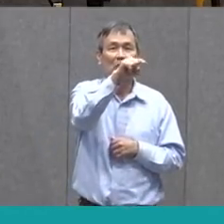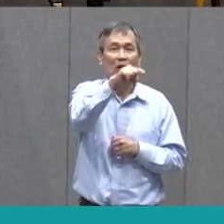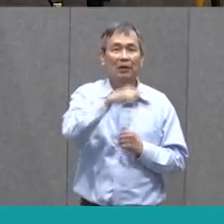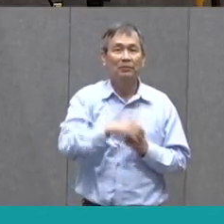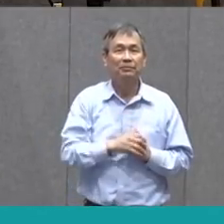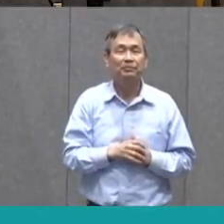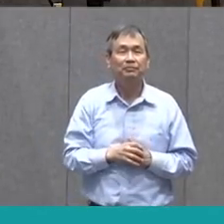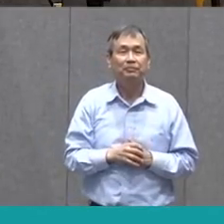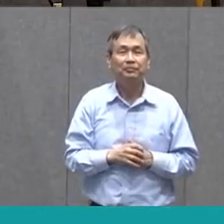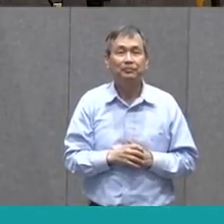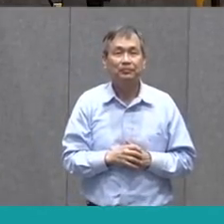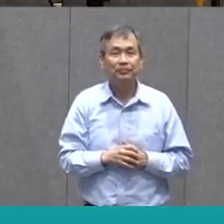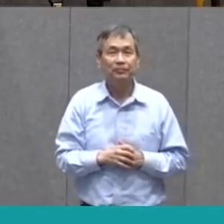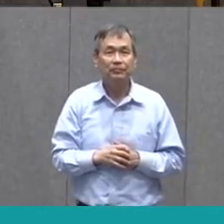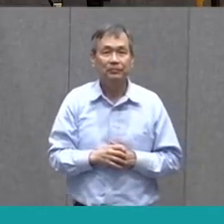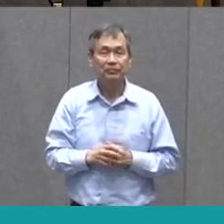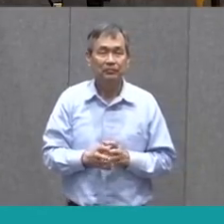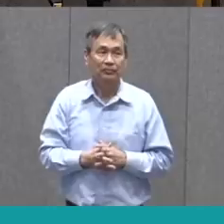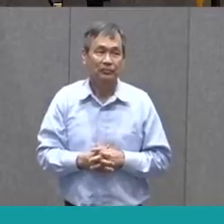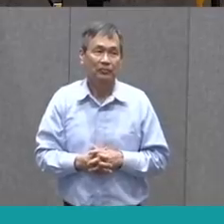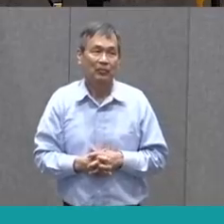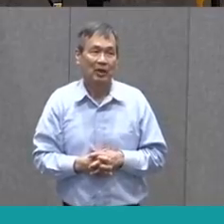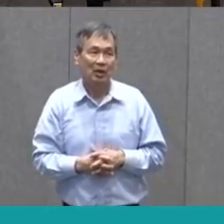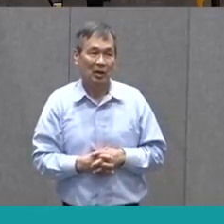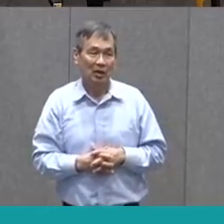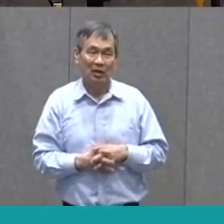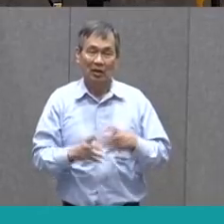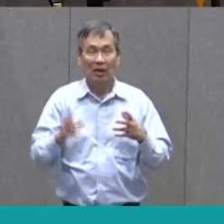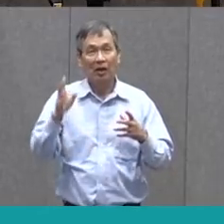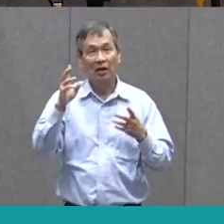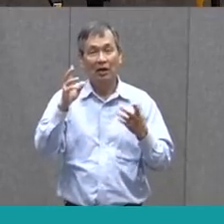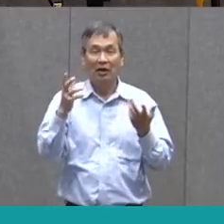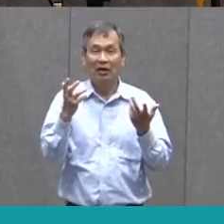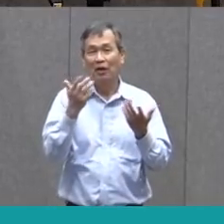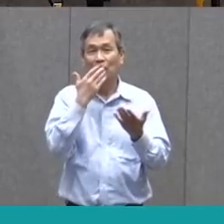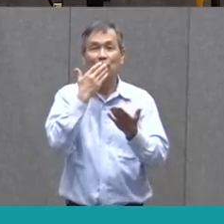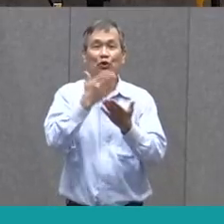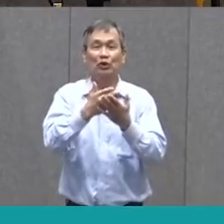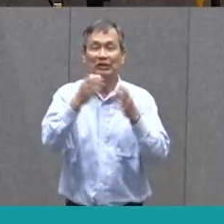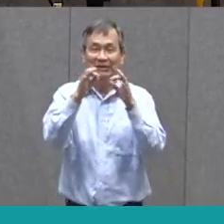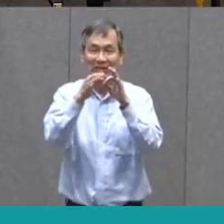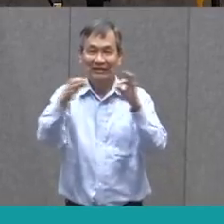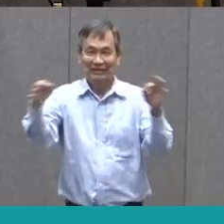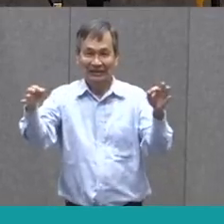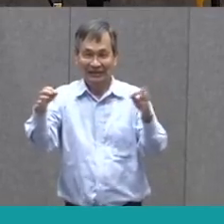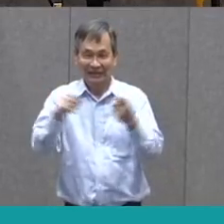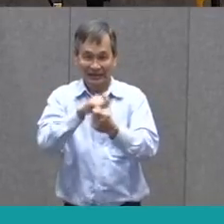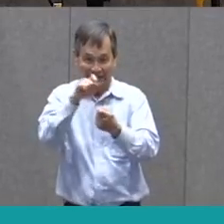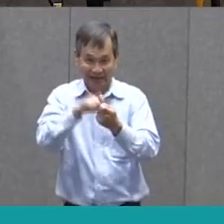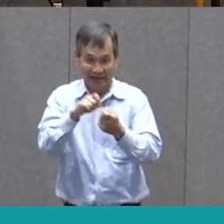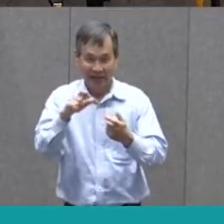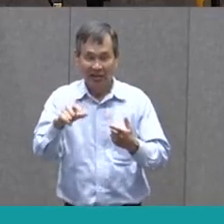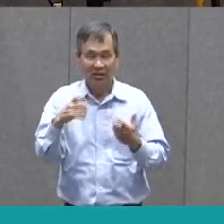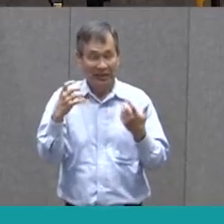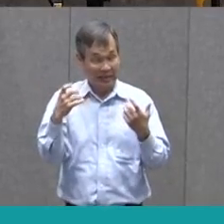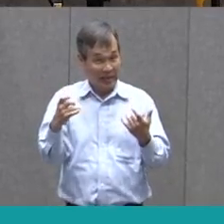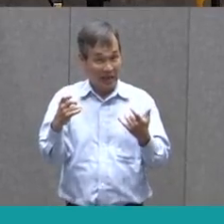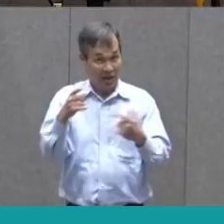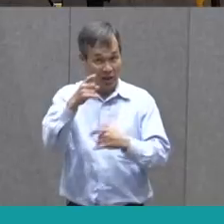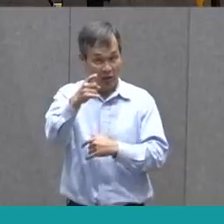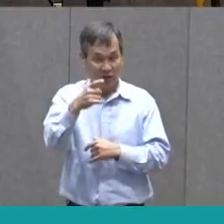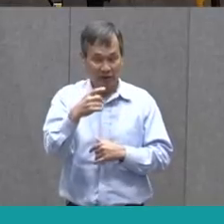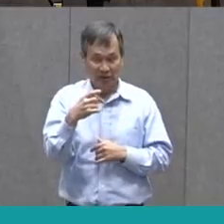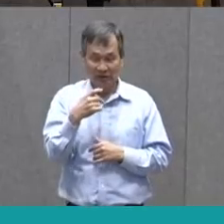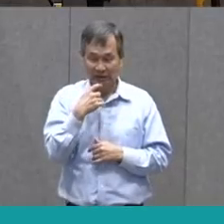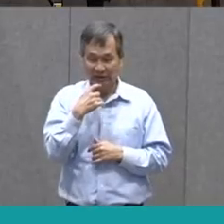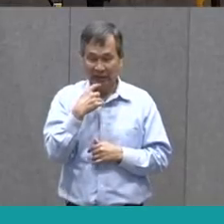our Frayers model? Our creative sentence, exactly. I want you right now to say